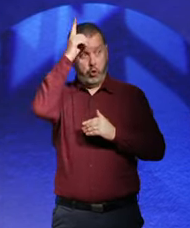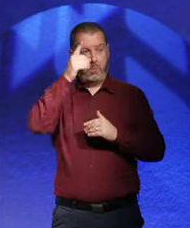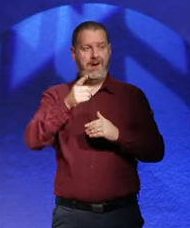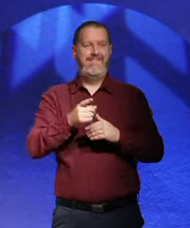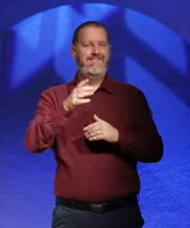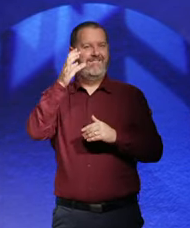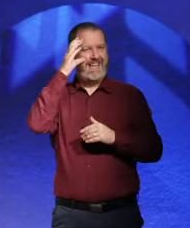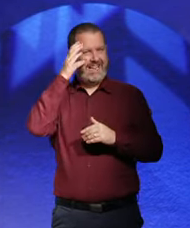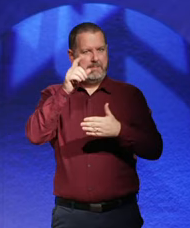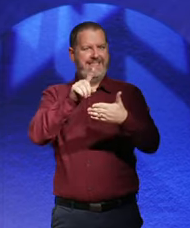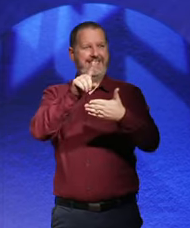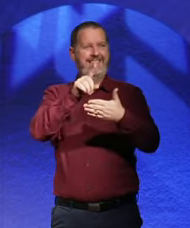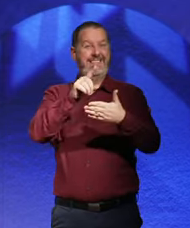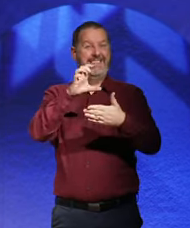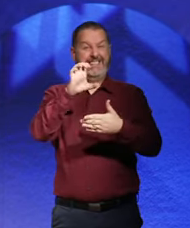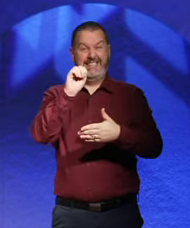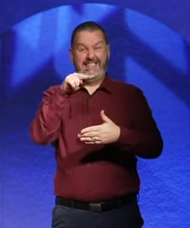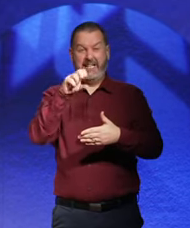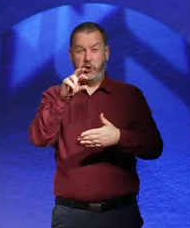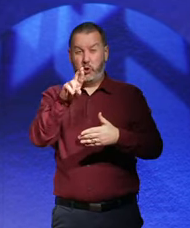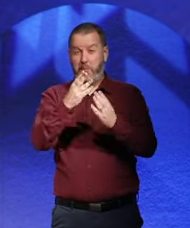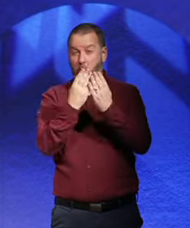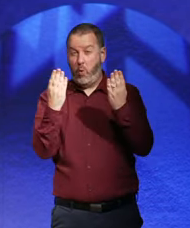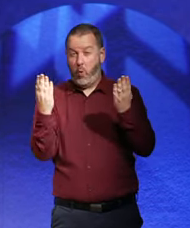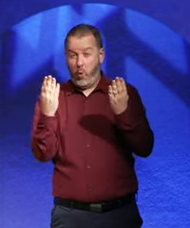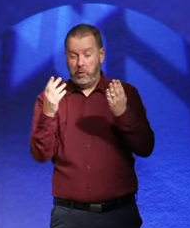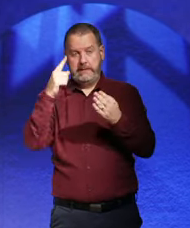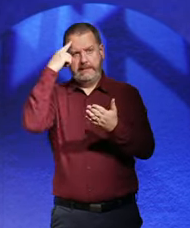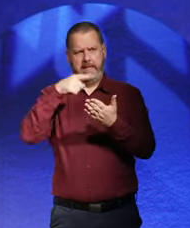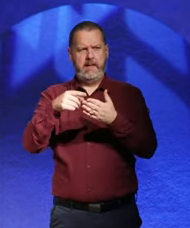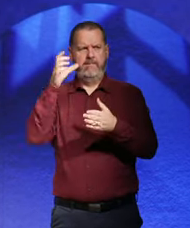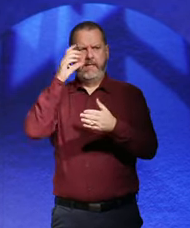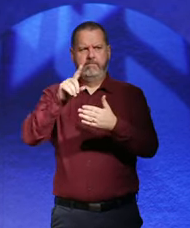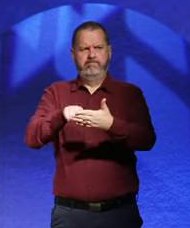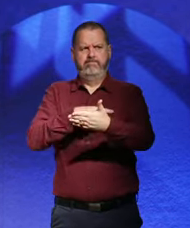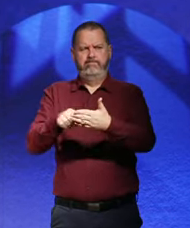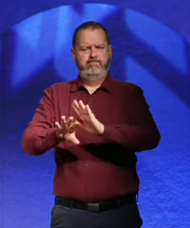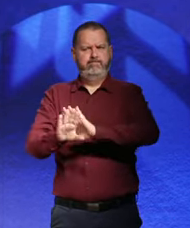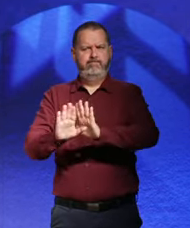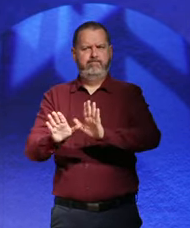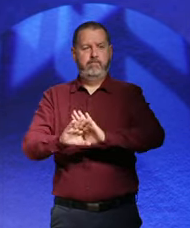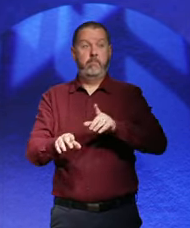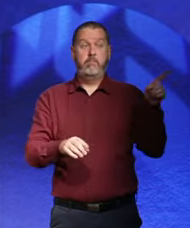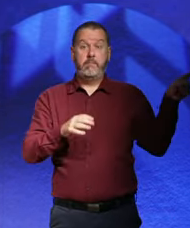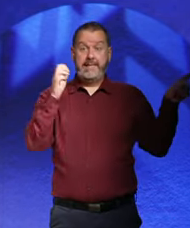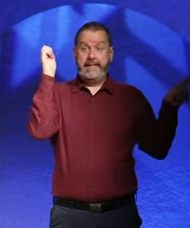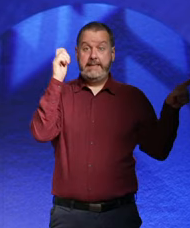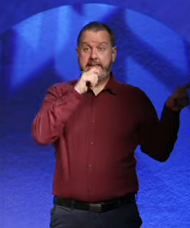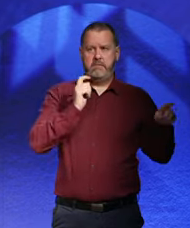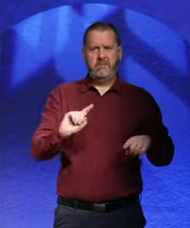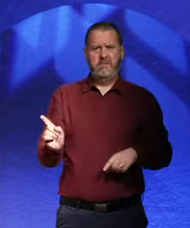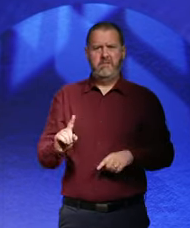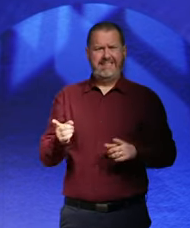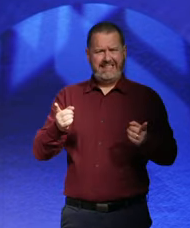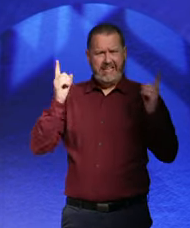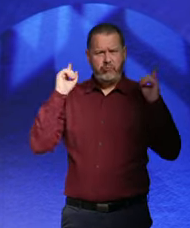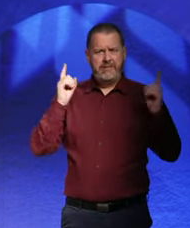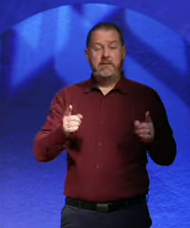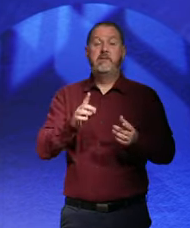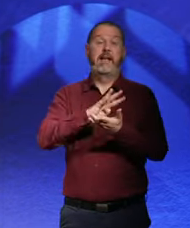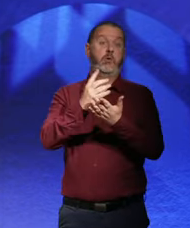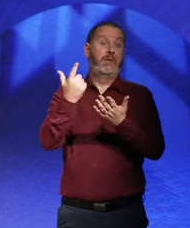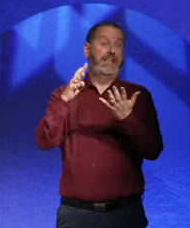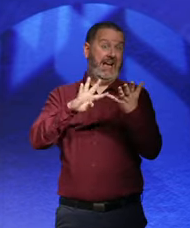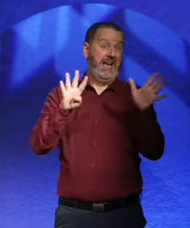All Quiet on the Western Front. And the Guardian in Britain said, this is a really dangerous... This was 1929.